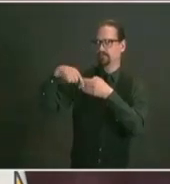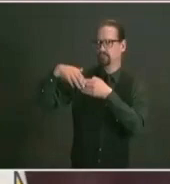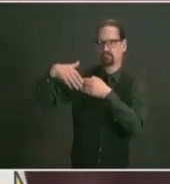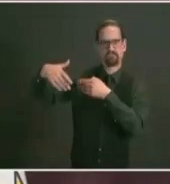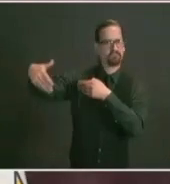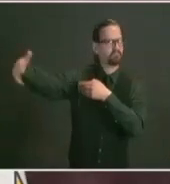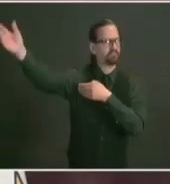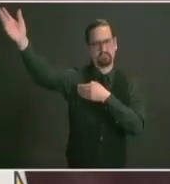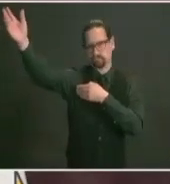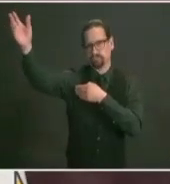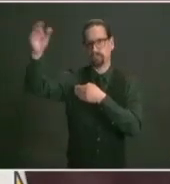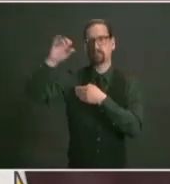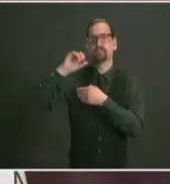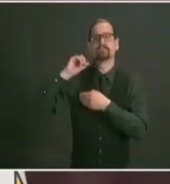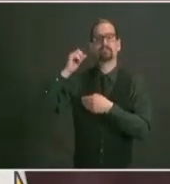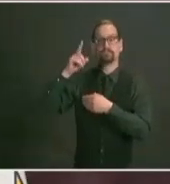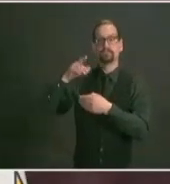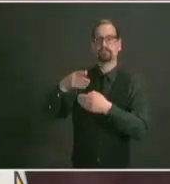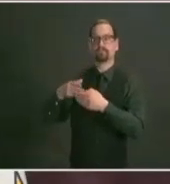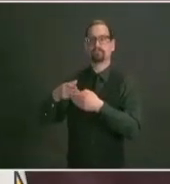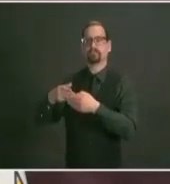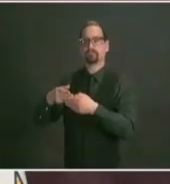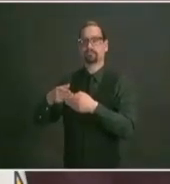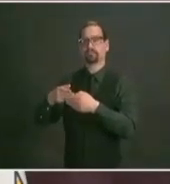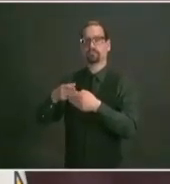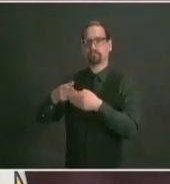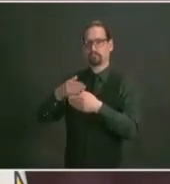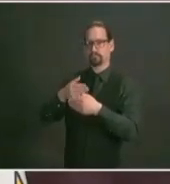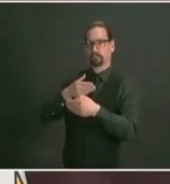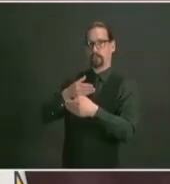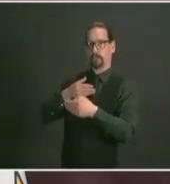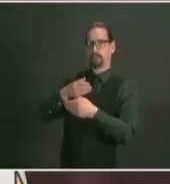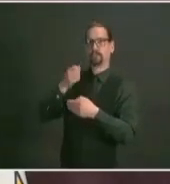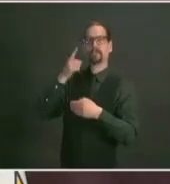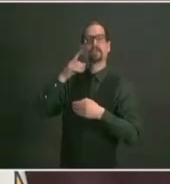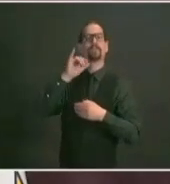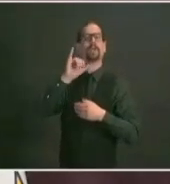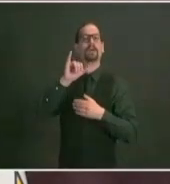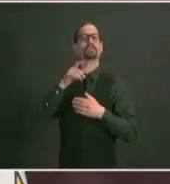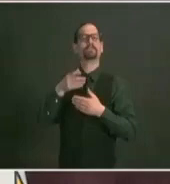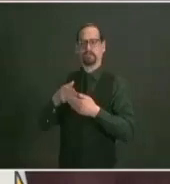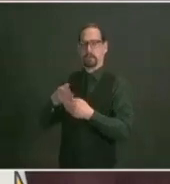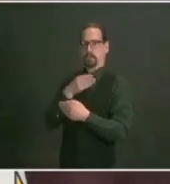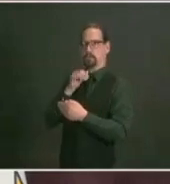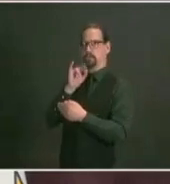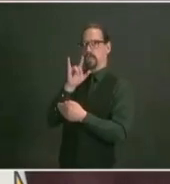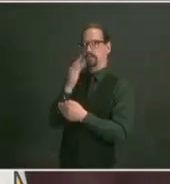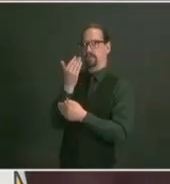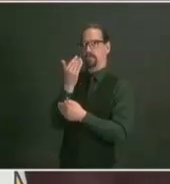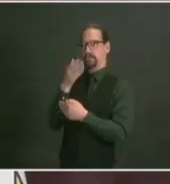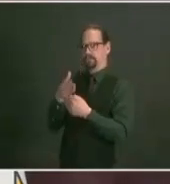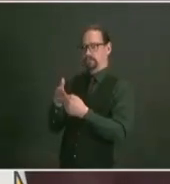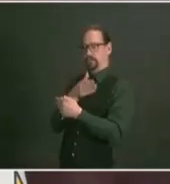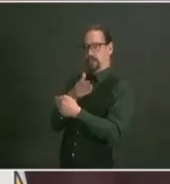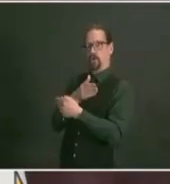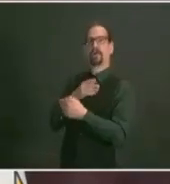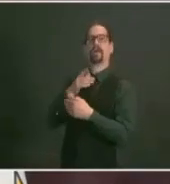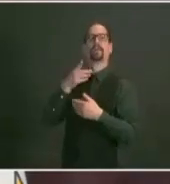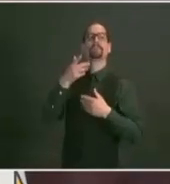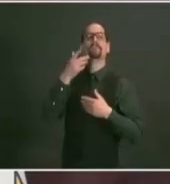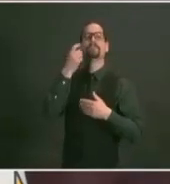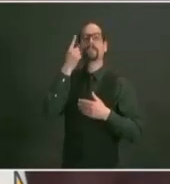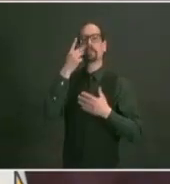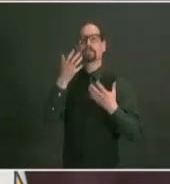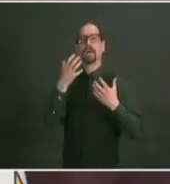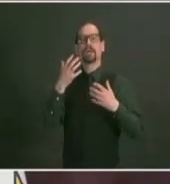dbr will begin to make approvals for those events with the aforementioned conditions in